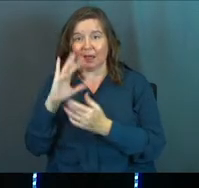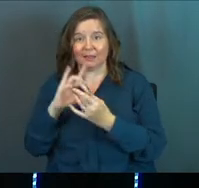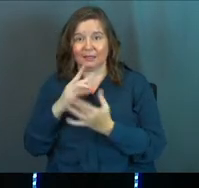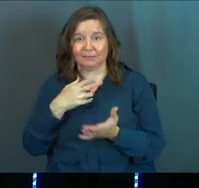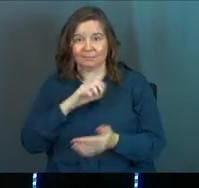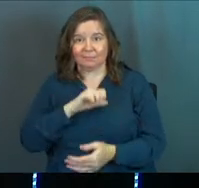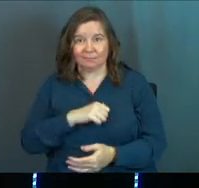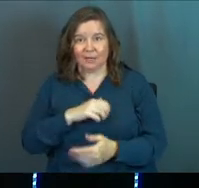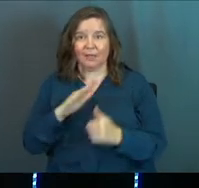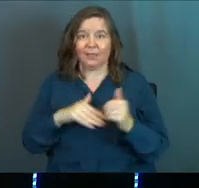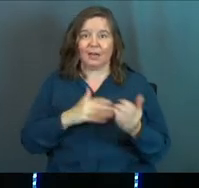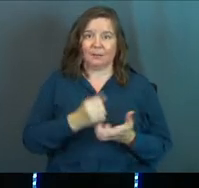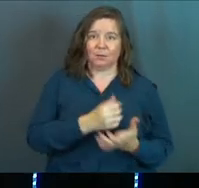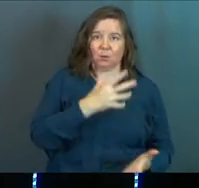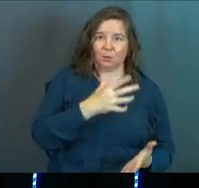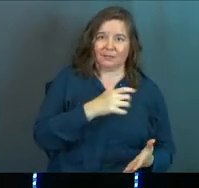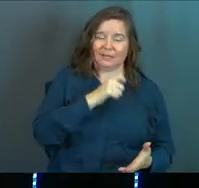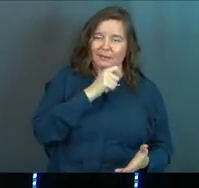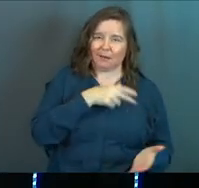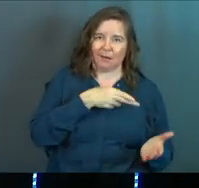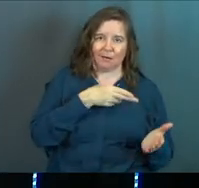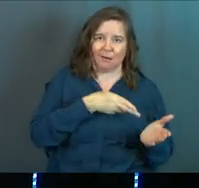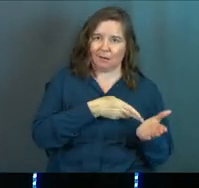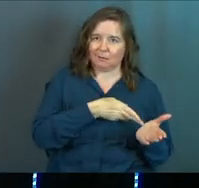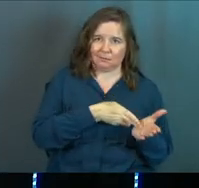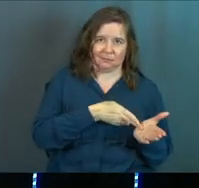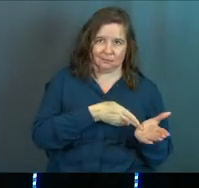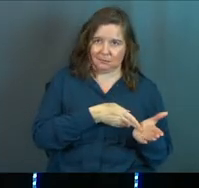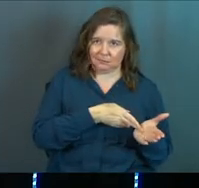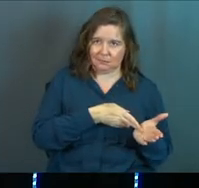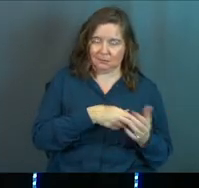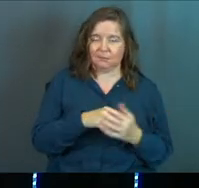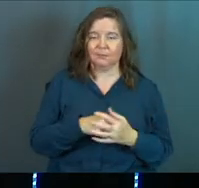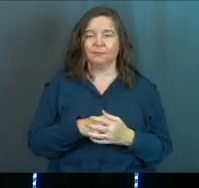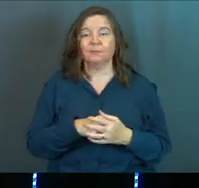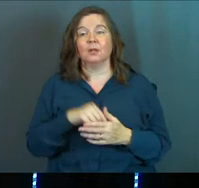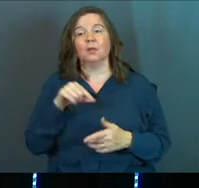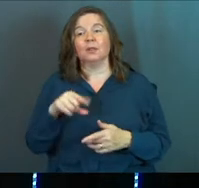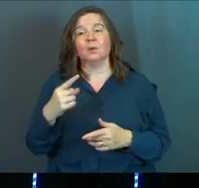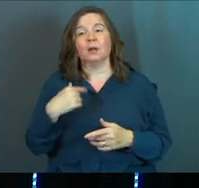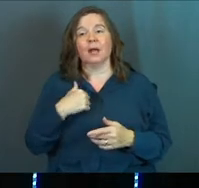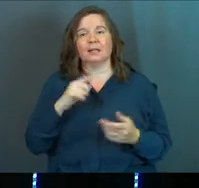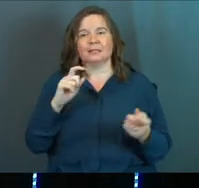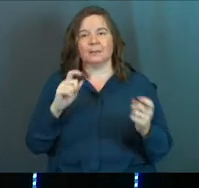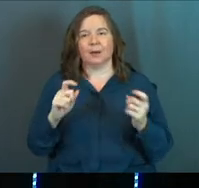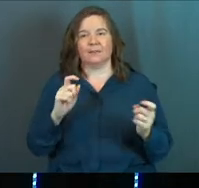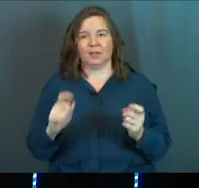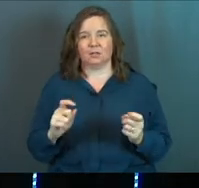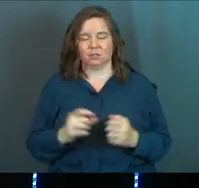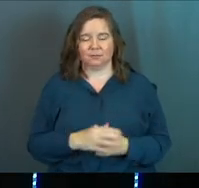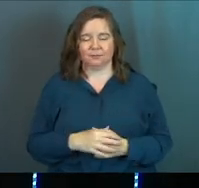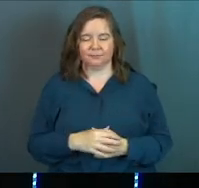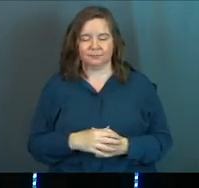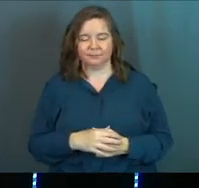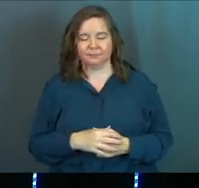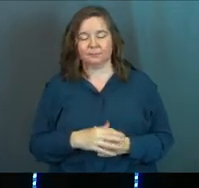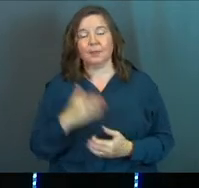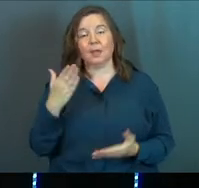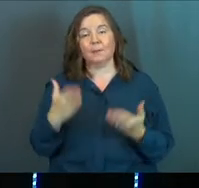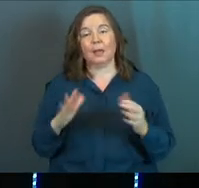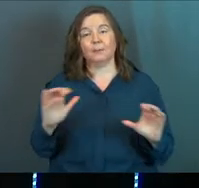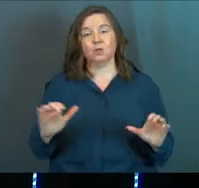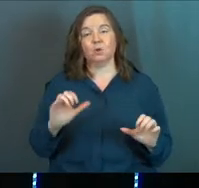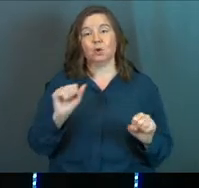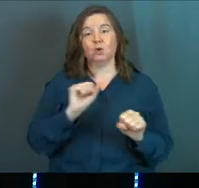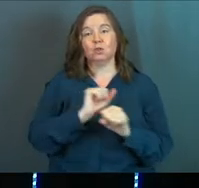than to be rich and dishonest. So this one's got a modification. Maybe